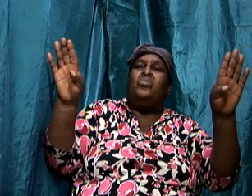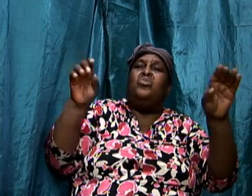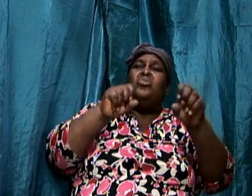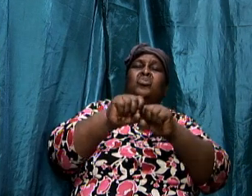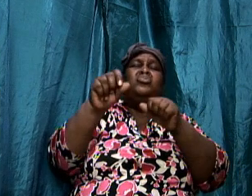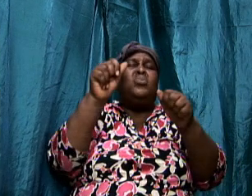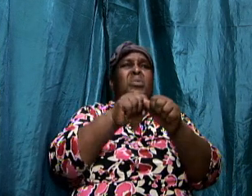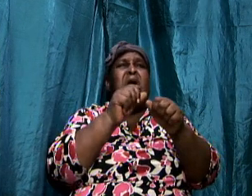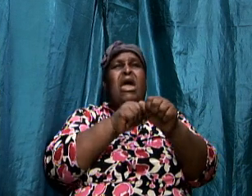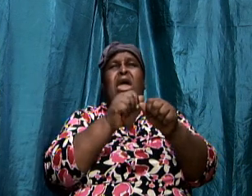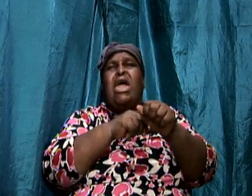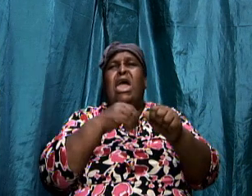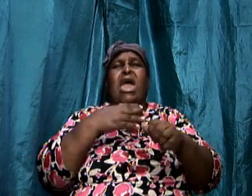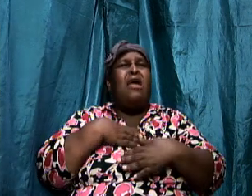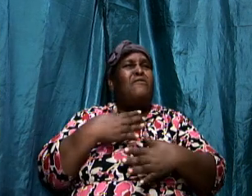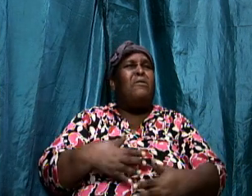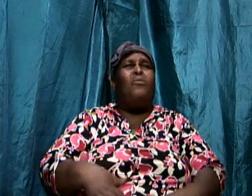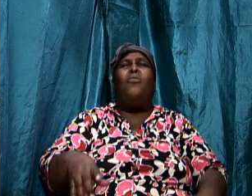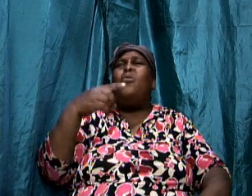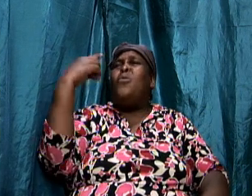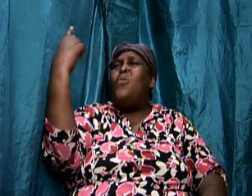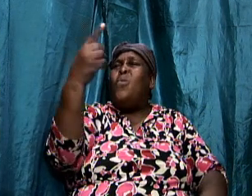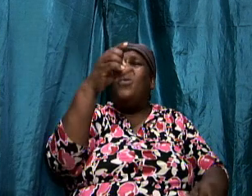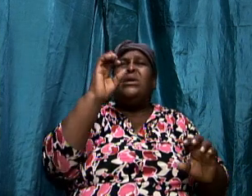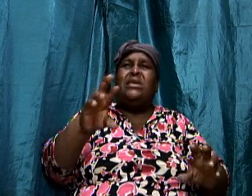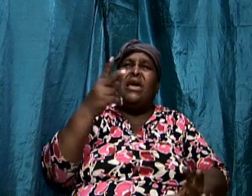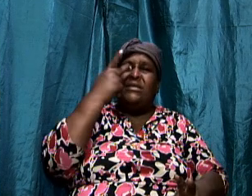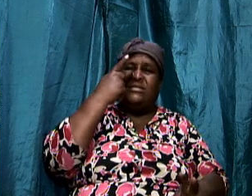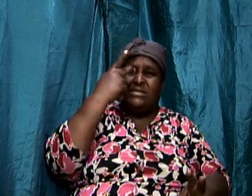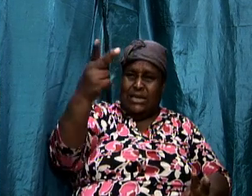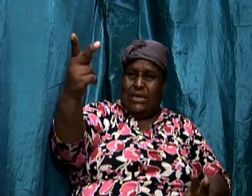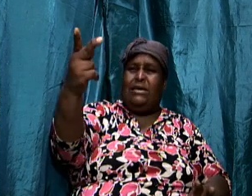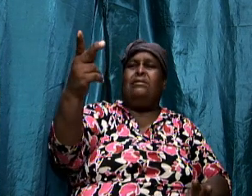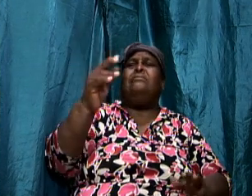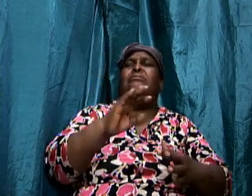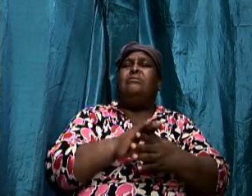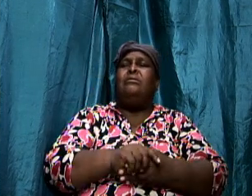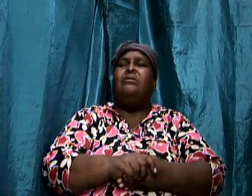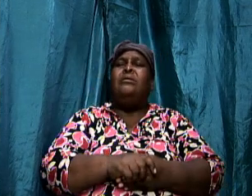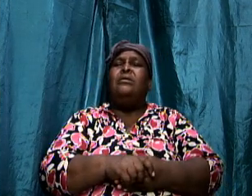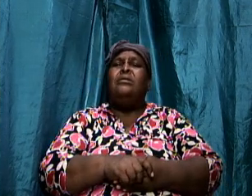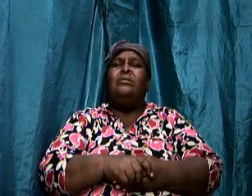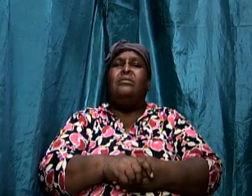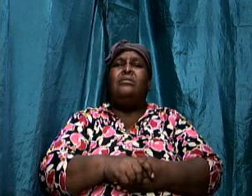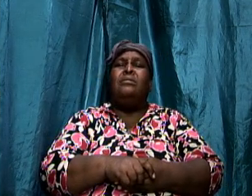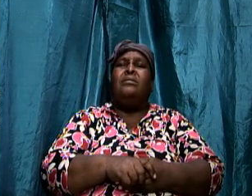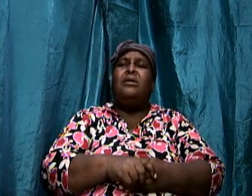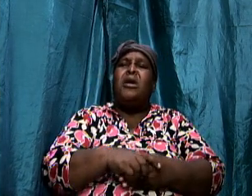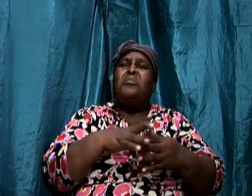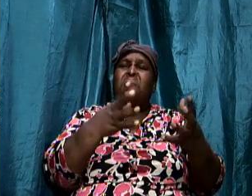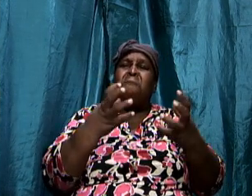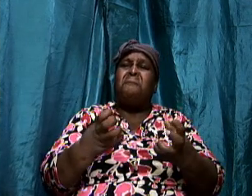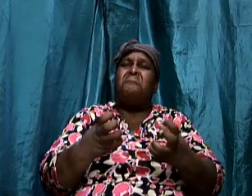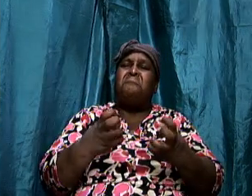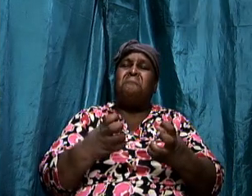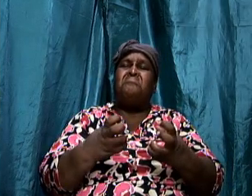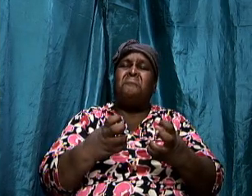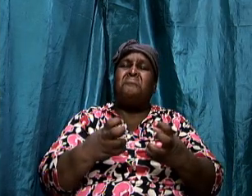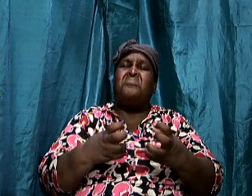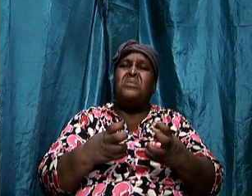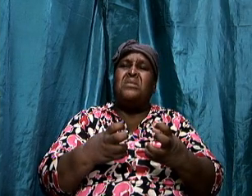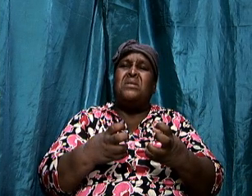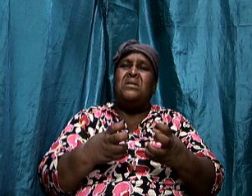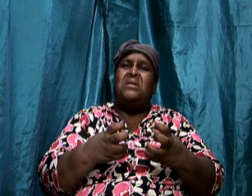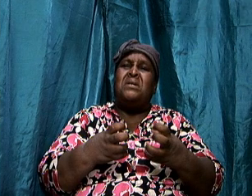the king went out to battle and he won and he was victorious over another country he brought in the king that he had subdued